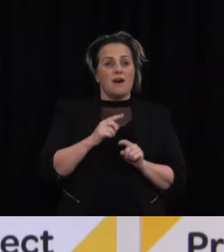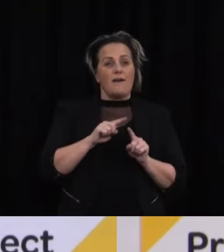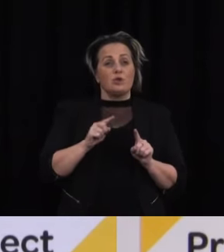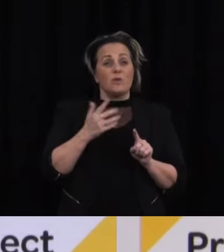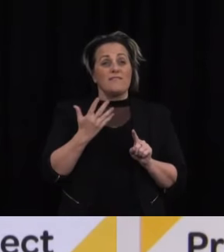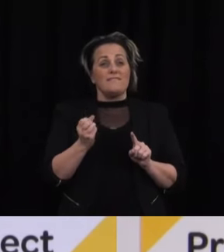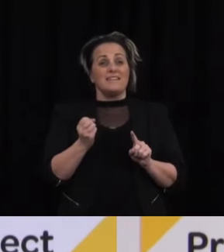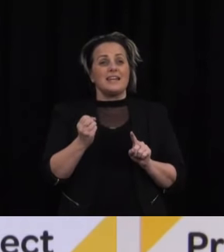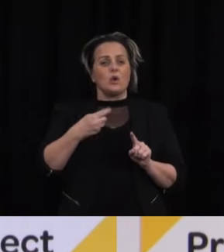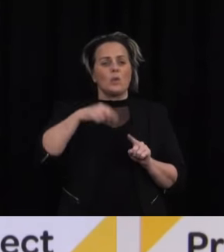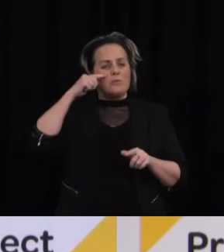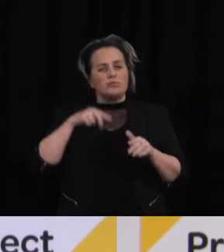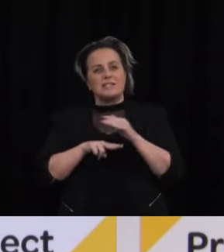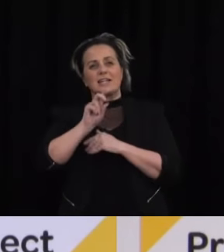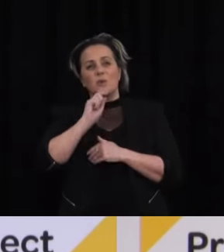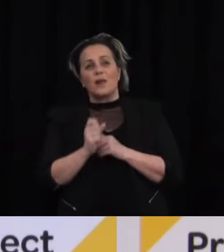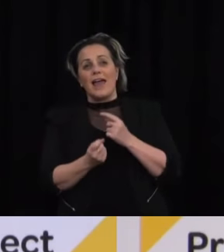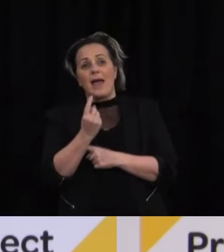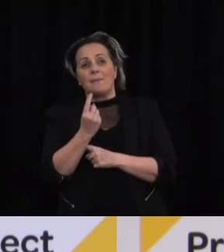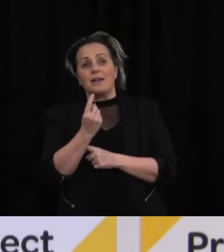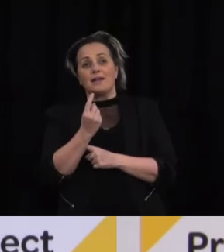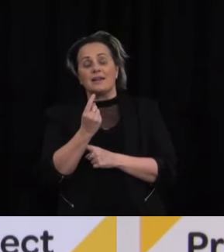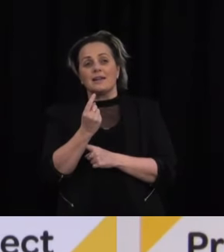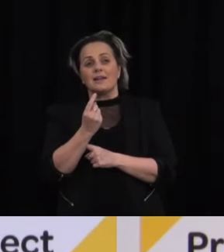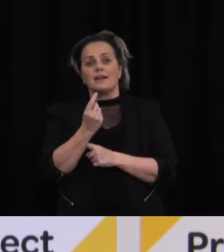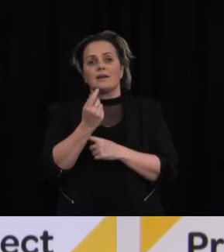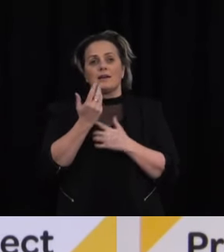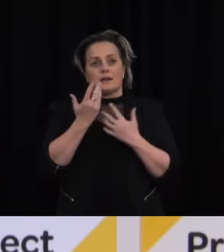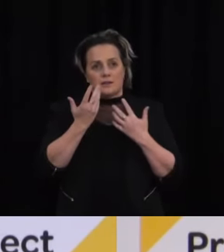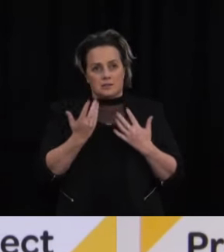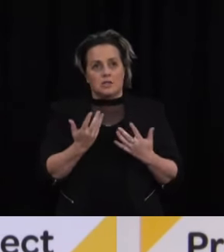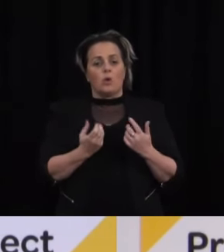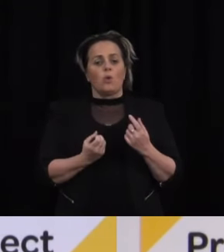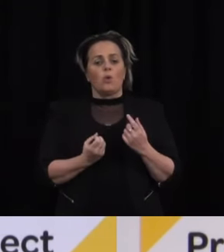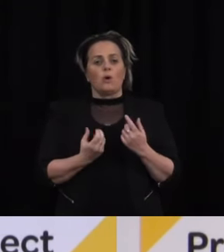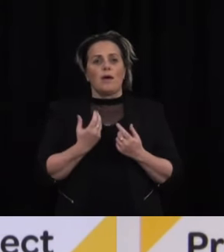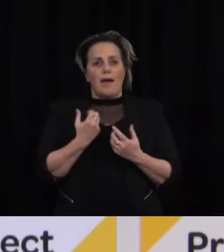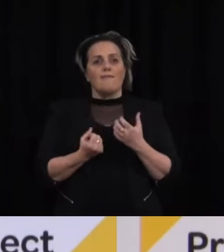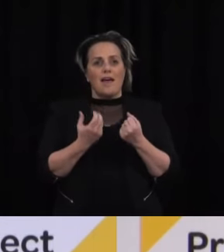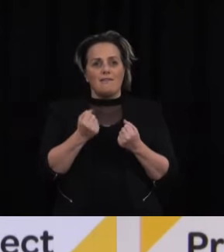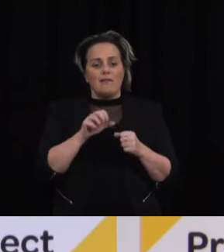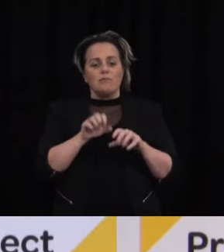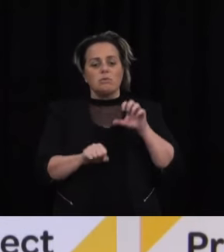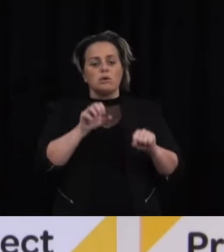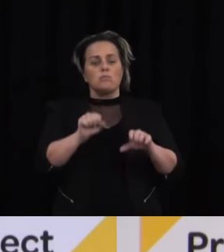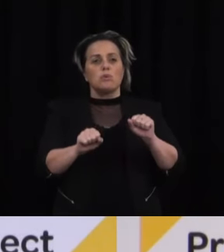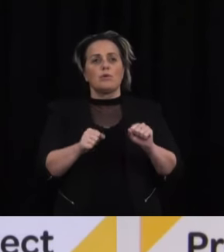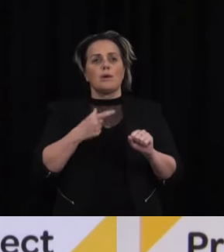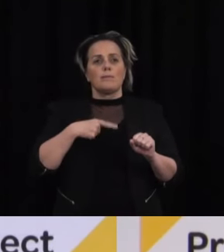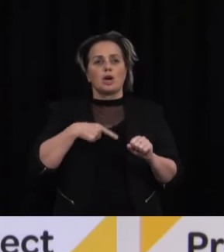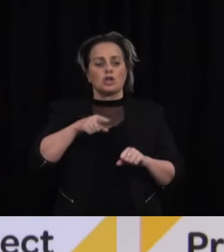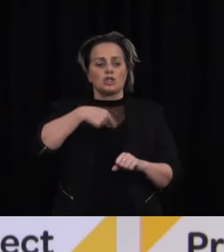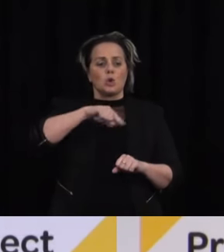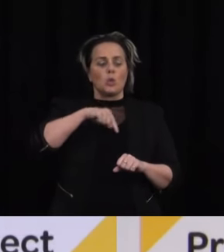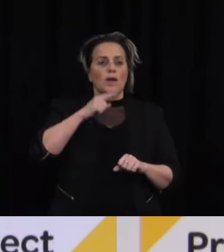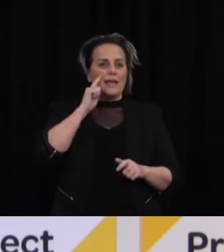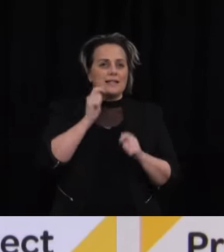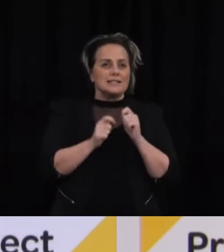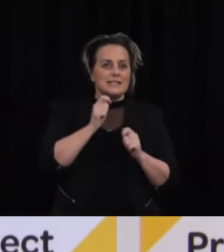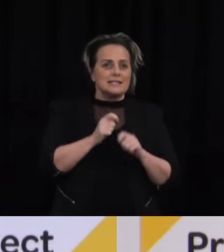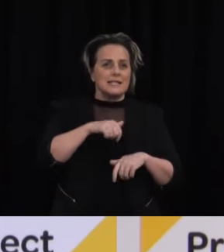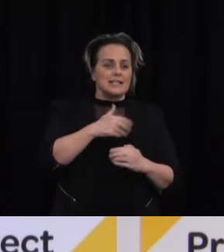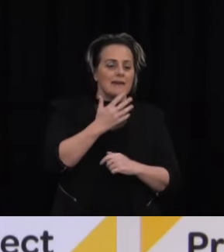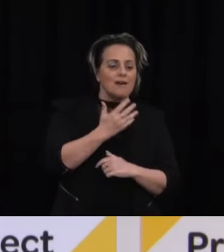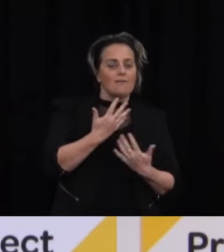expecting to come through well that number has dropped down to 15 so we're seeing quite a number of those have been picked up through the routine either day 5 or day 12